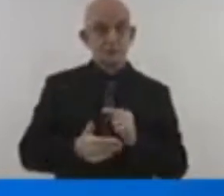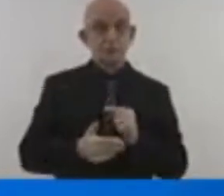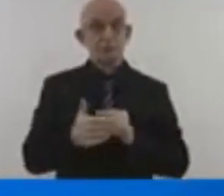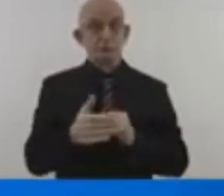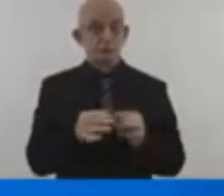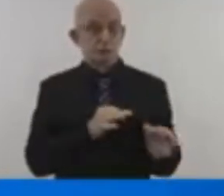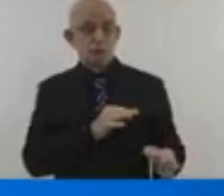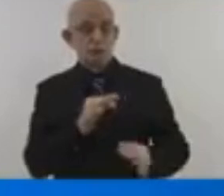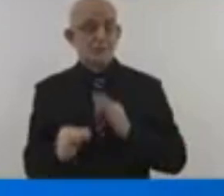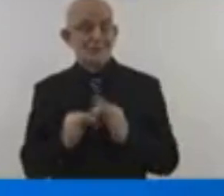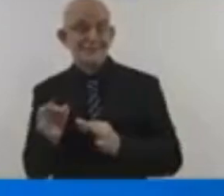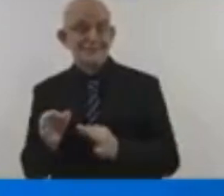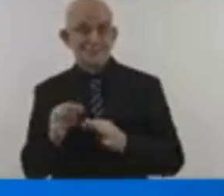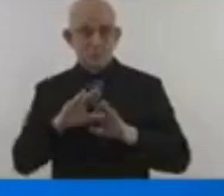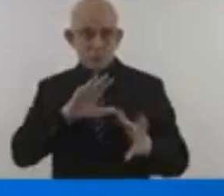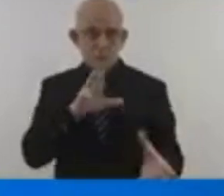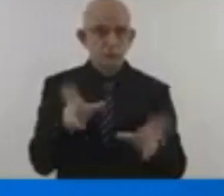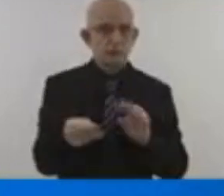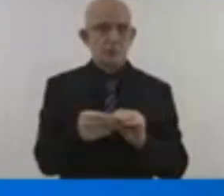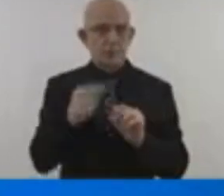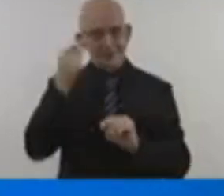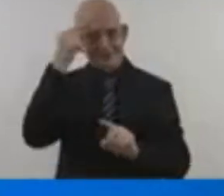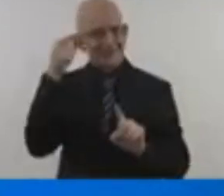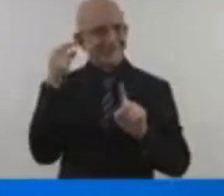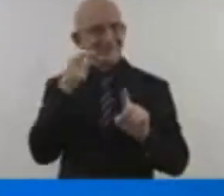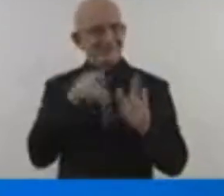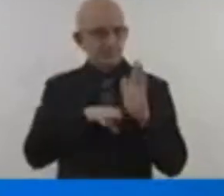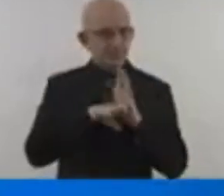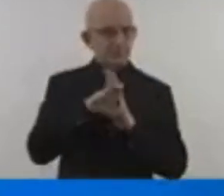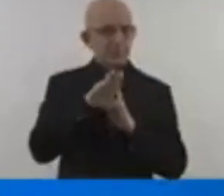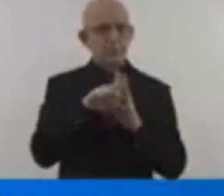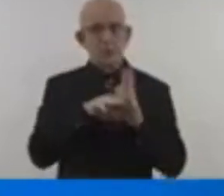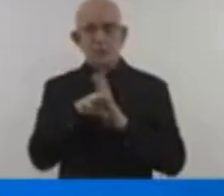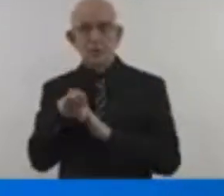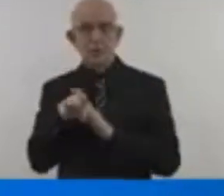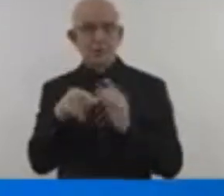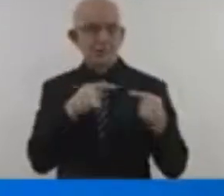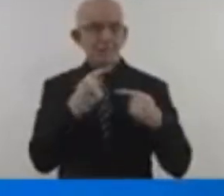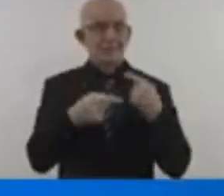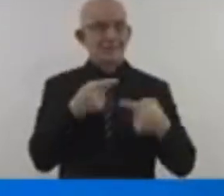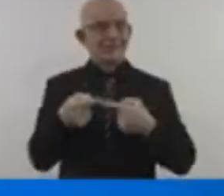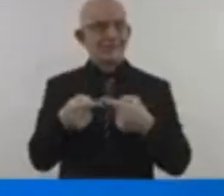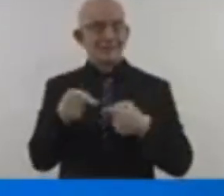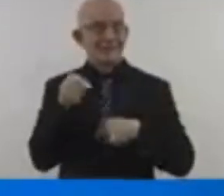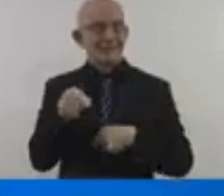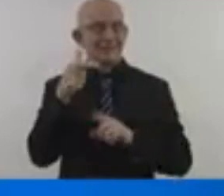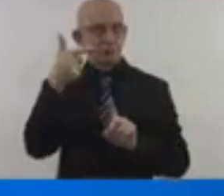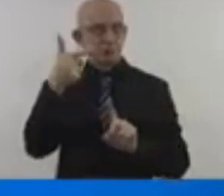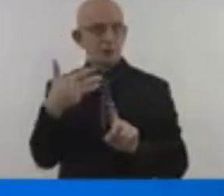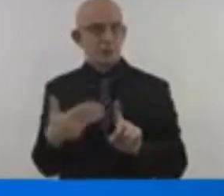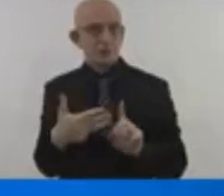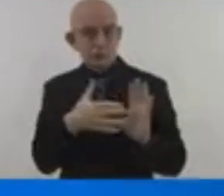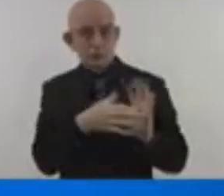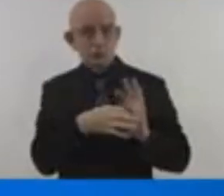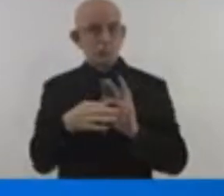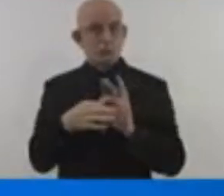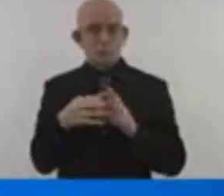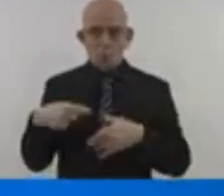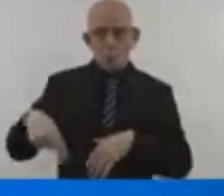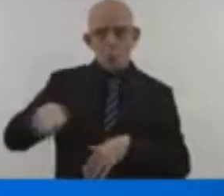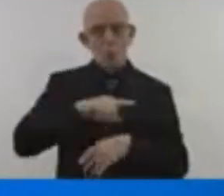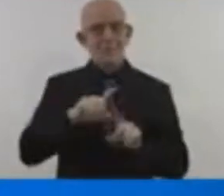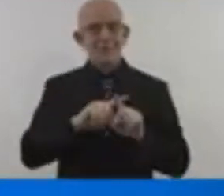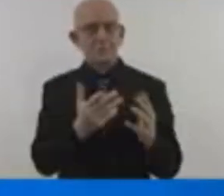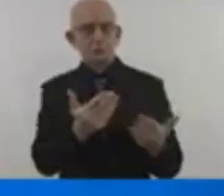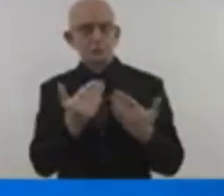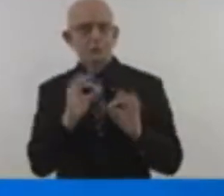this must be achieved in line with the principle of common but differentiated responsibilities and respective capabilities in